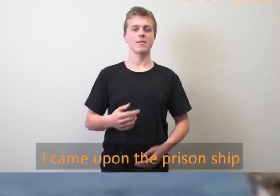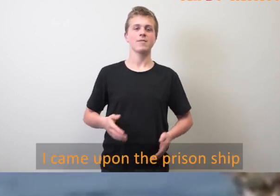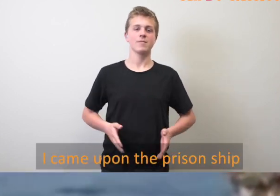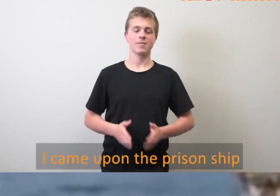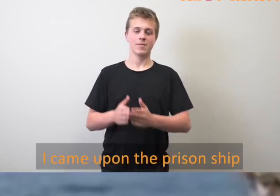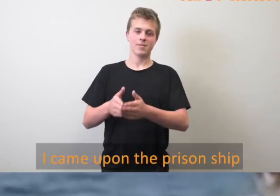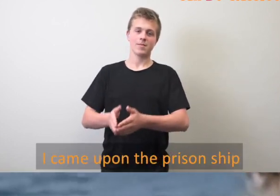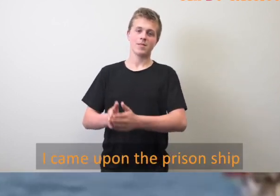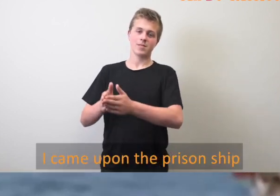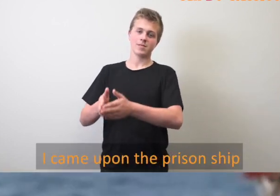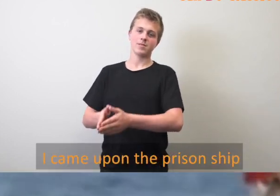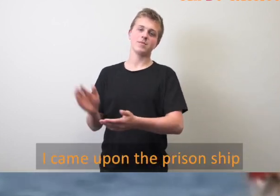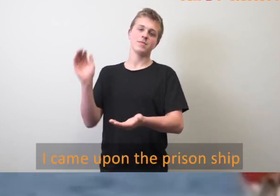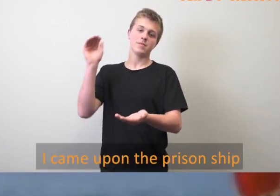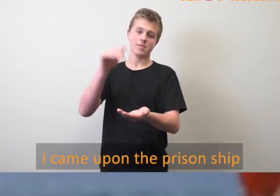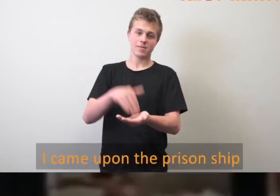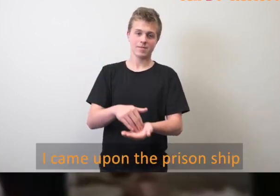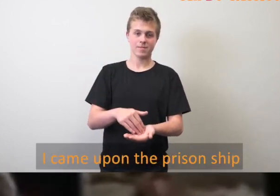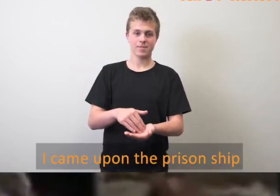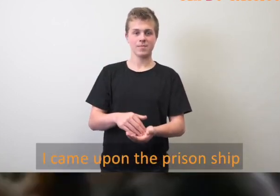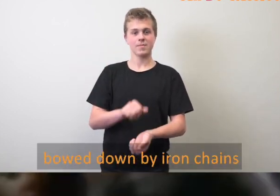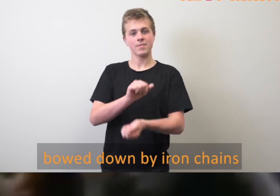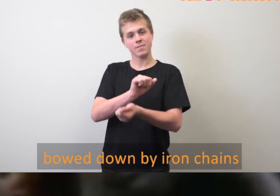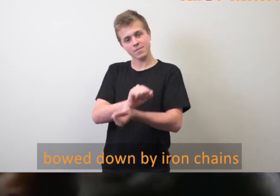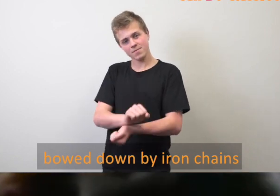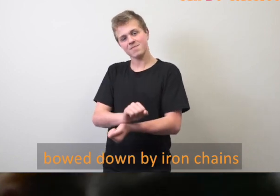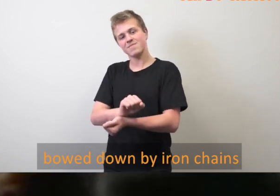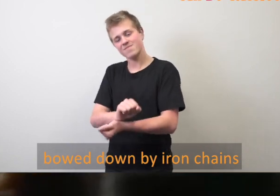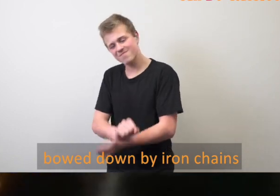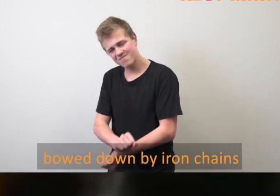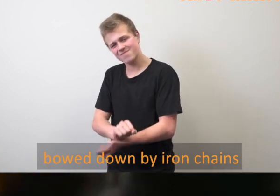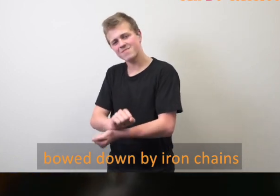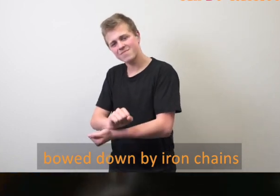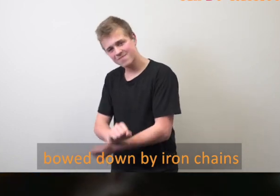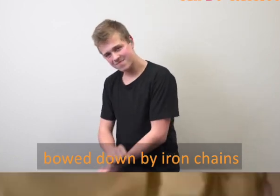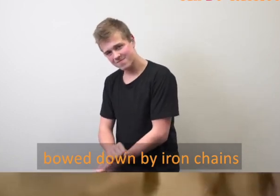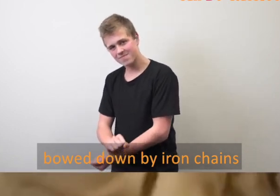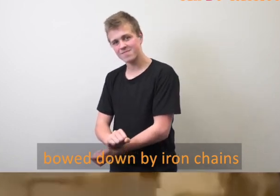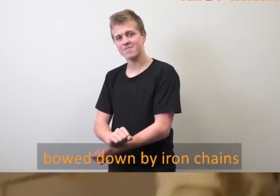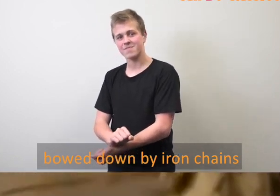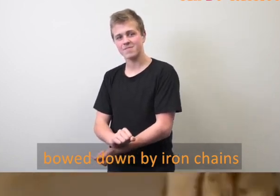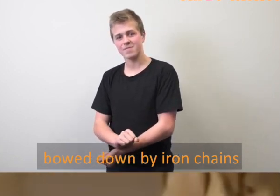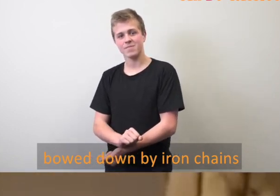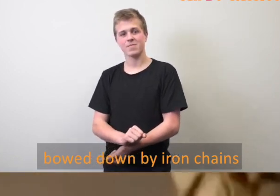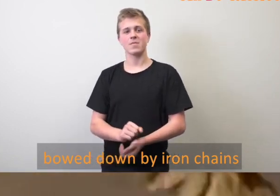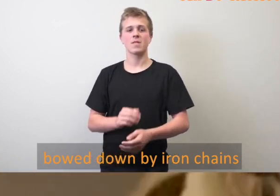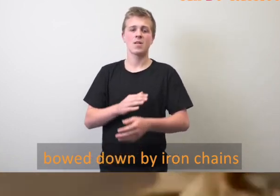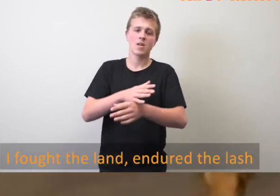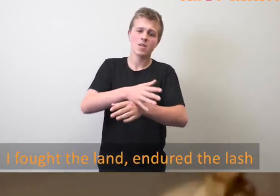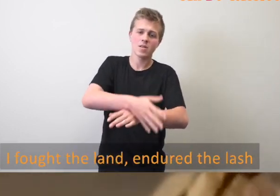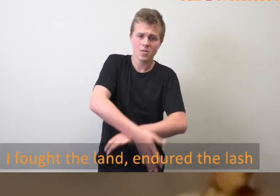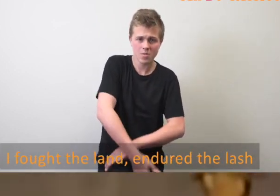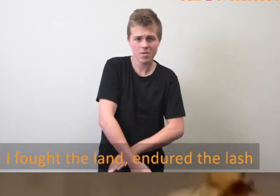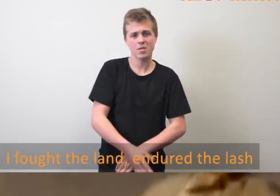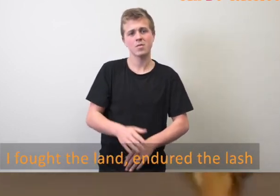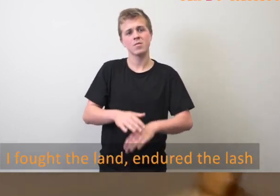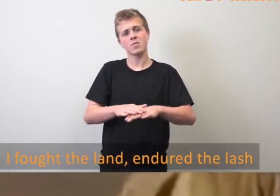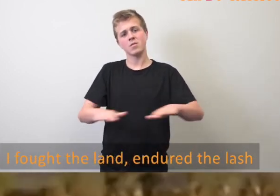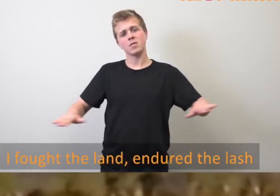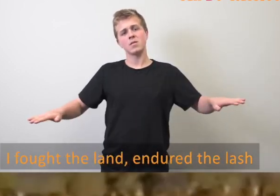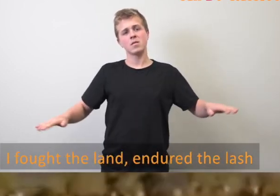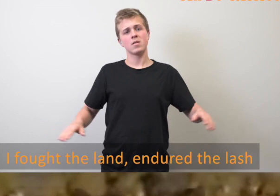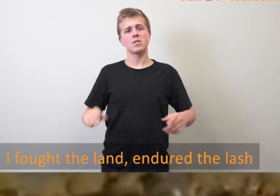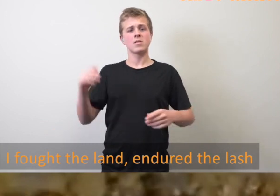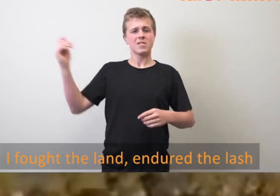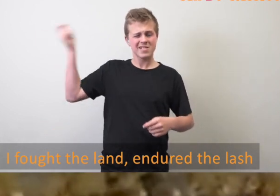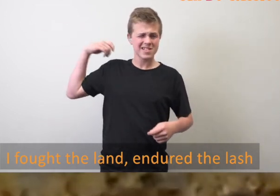came upon the prison ship, bowed down by iron chains, I fought the land,